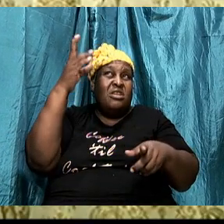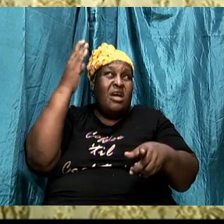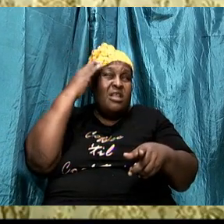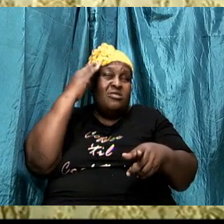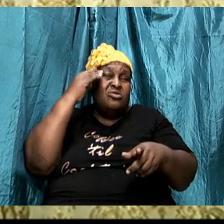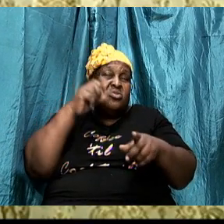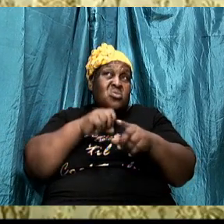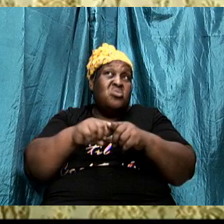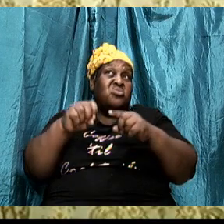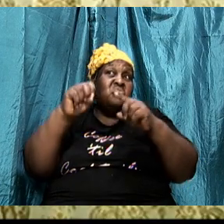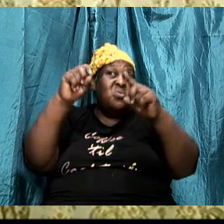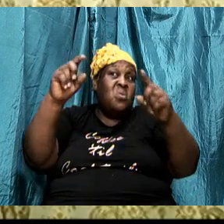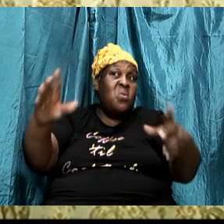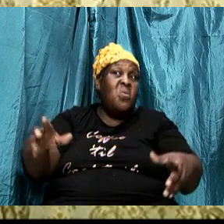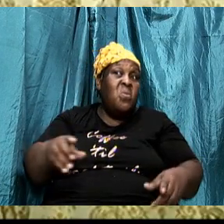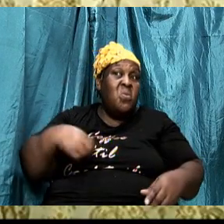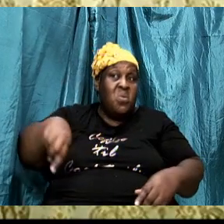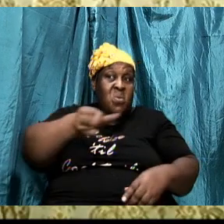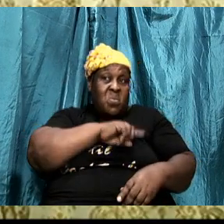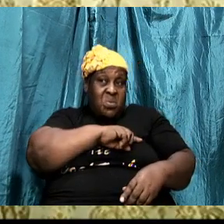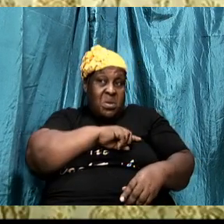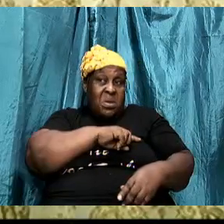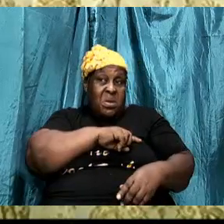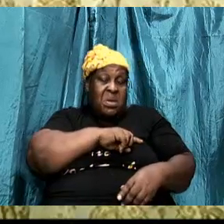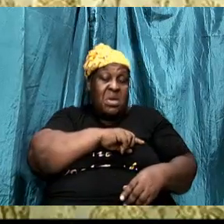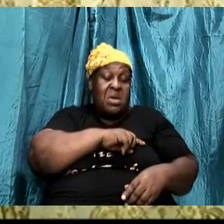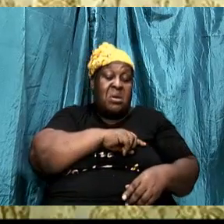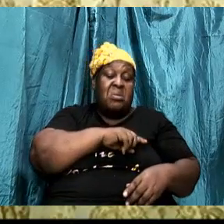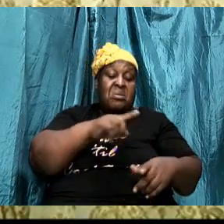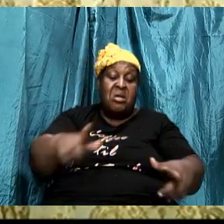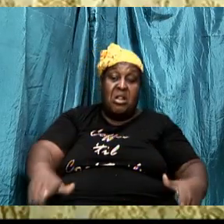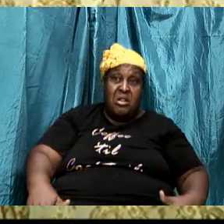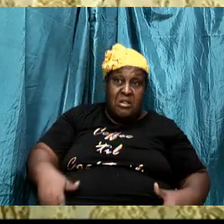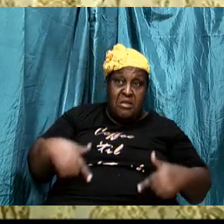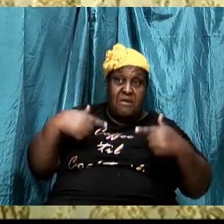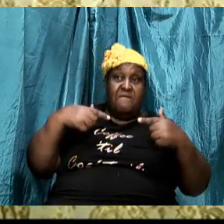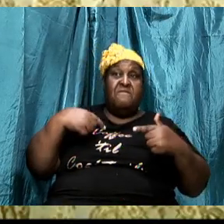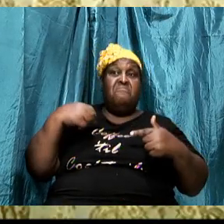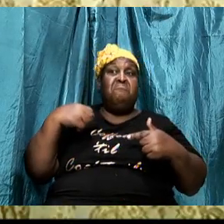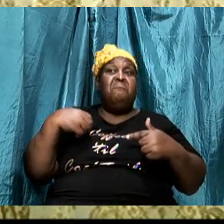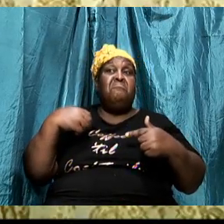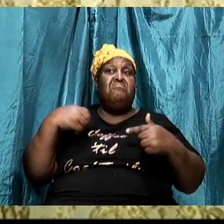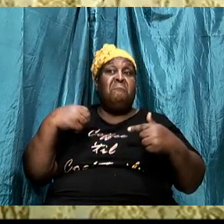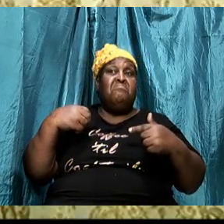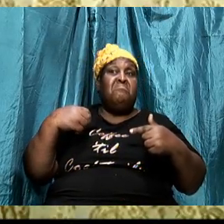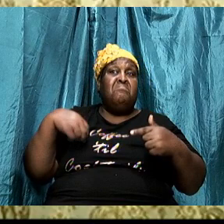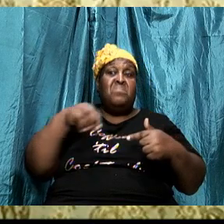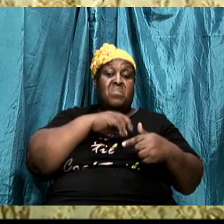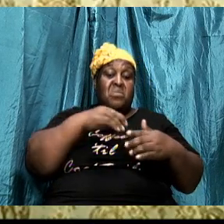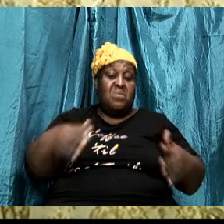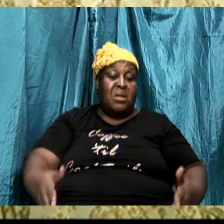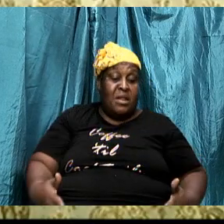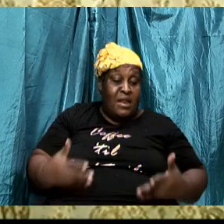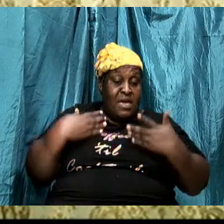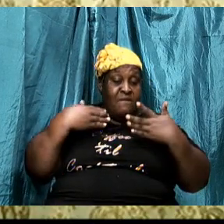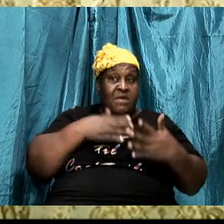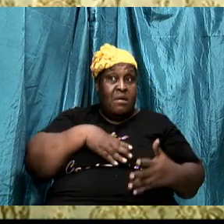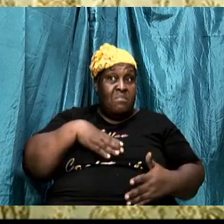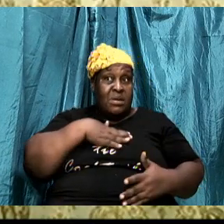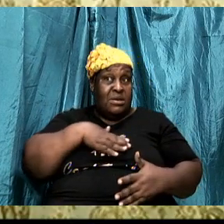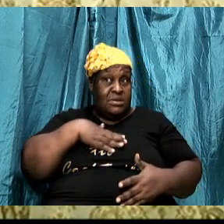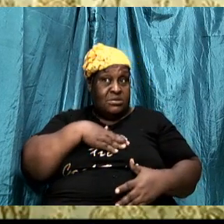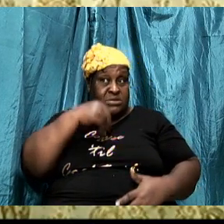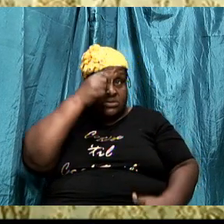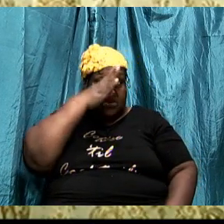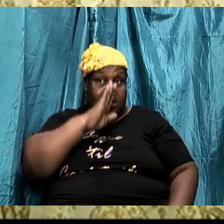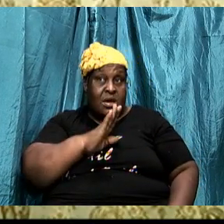lives. Knowledge so that we can do strategies so that our lives can be pleasing to the Lord and we are able